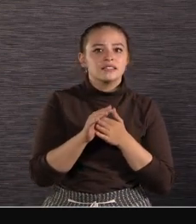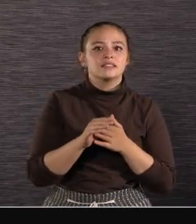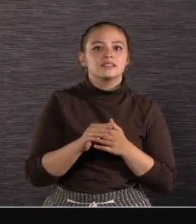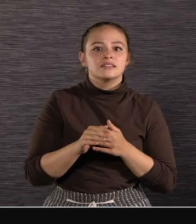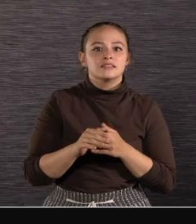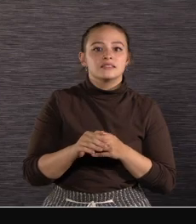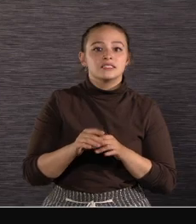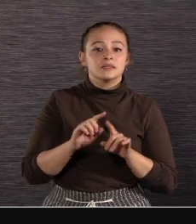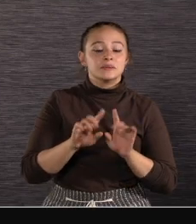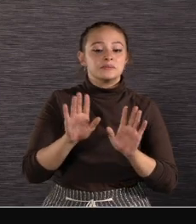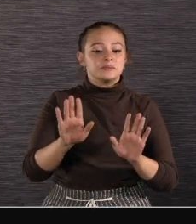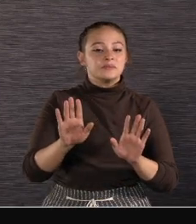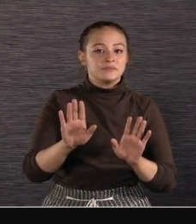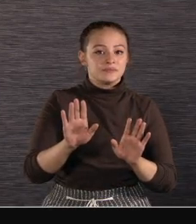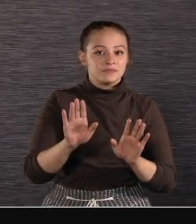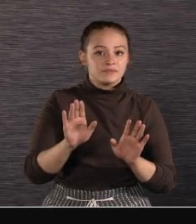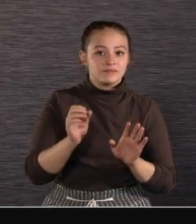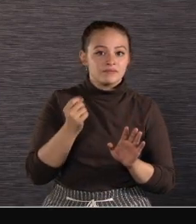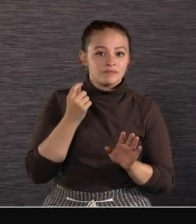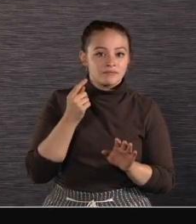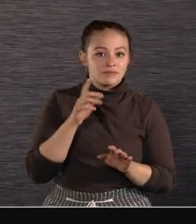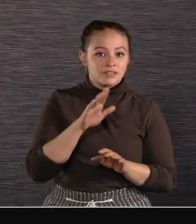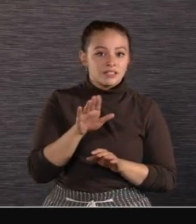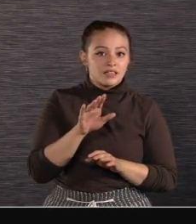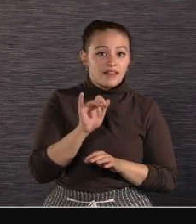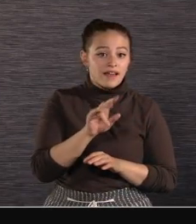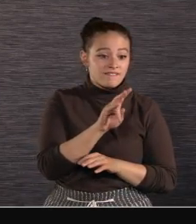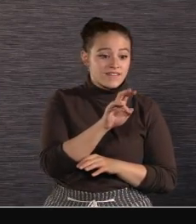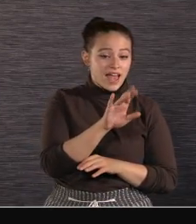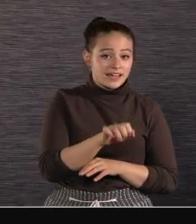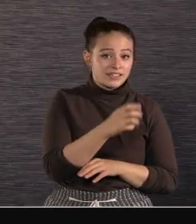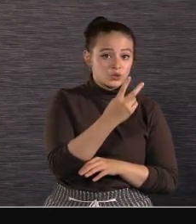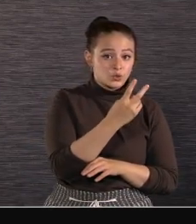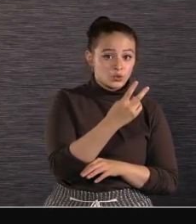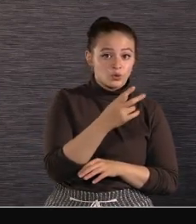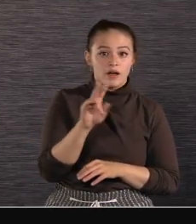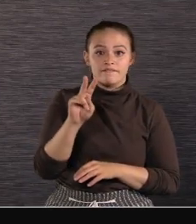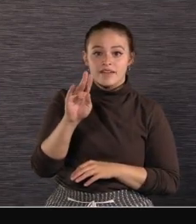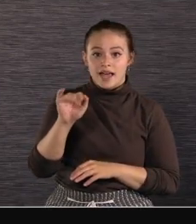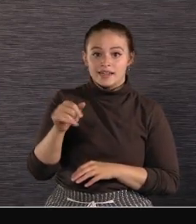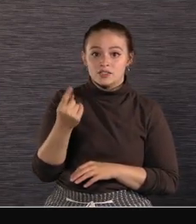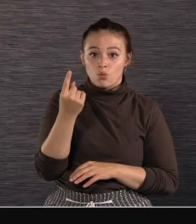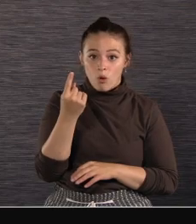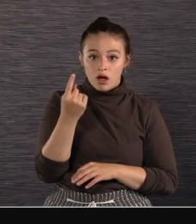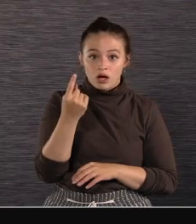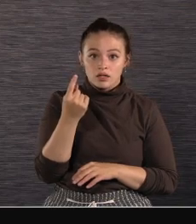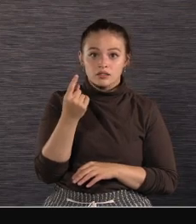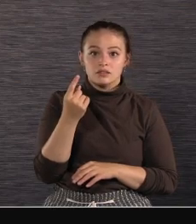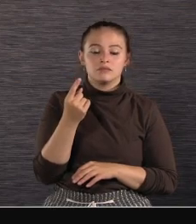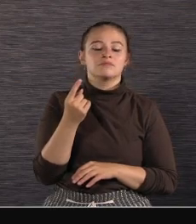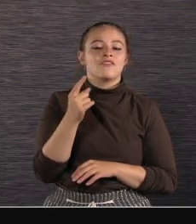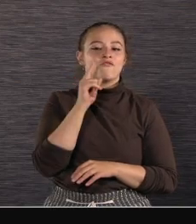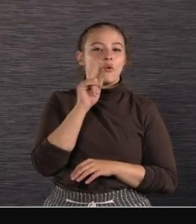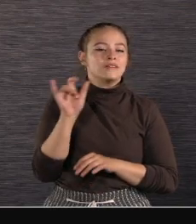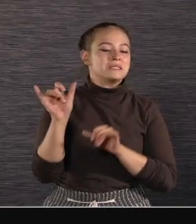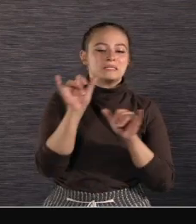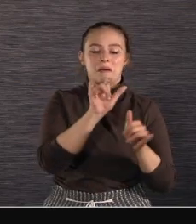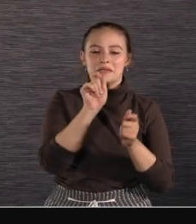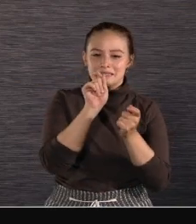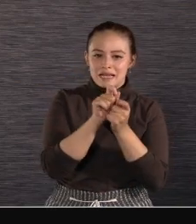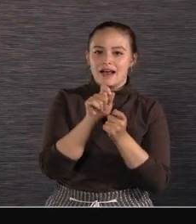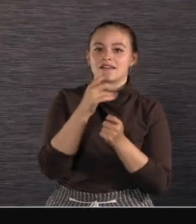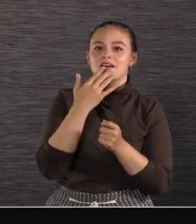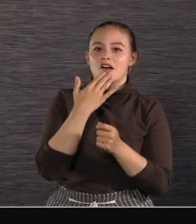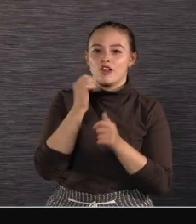Is the fact that Venice 2 can be mixed on a same production With the original Venice Thanks to the exact color science With